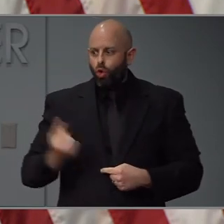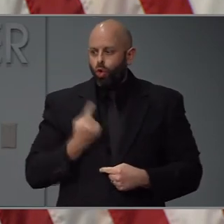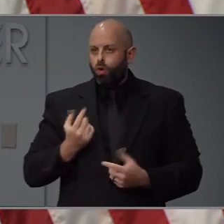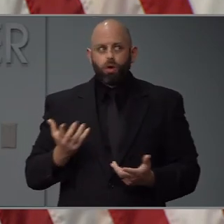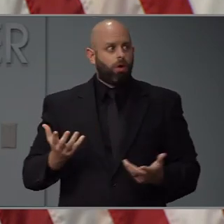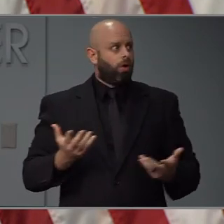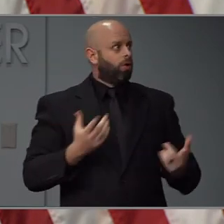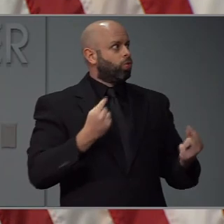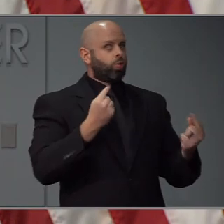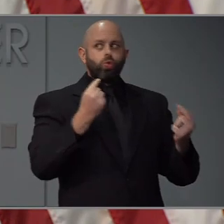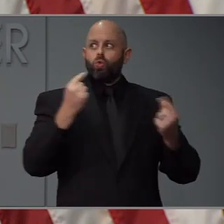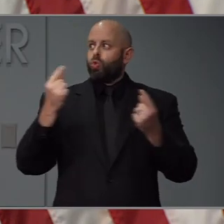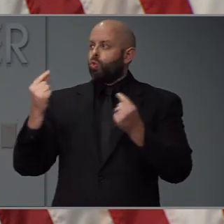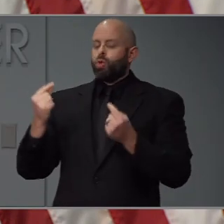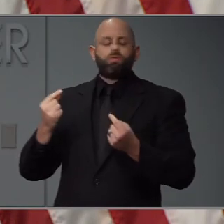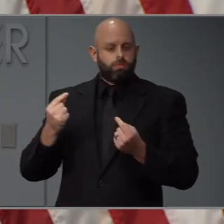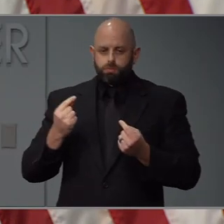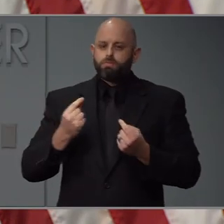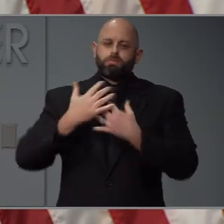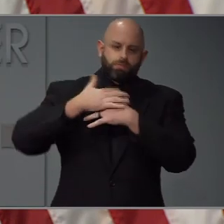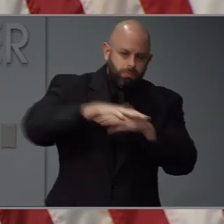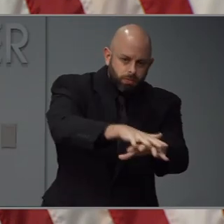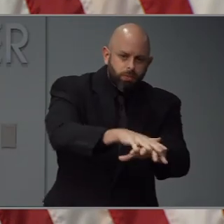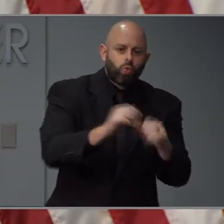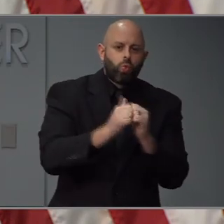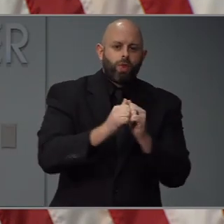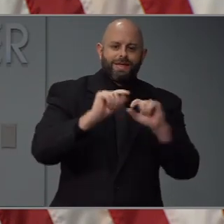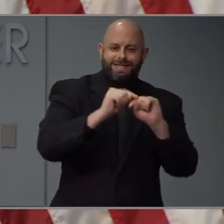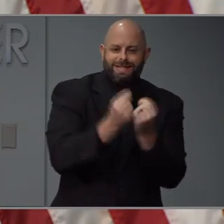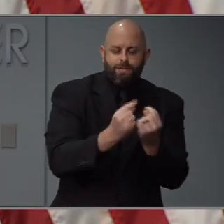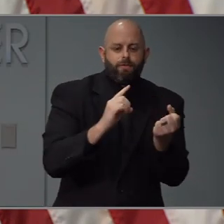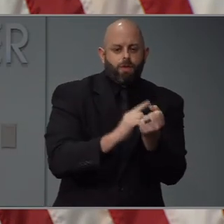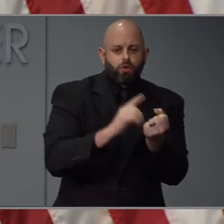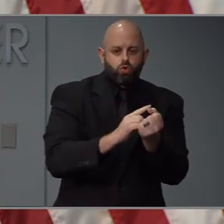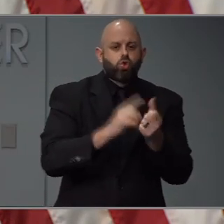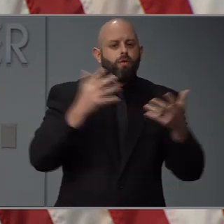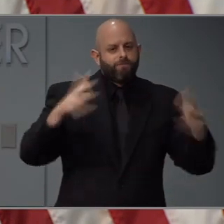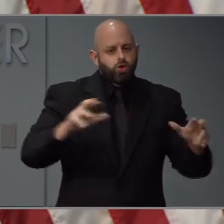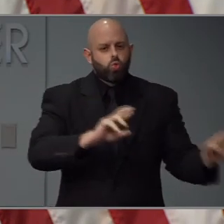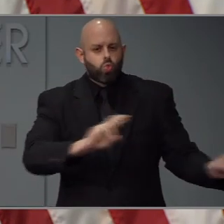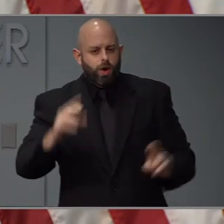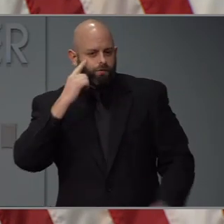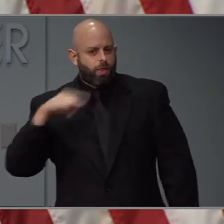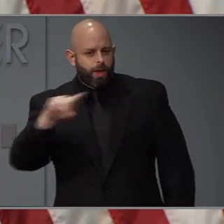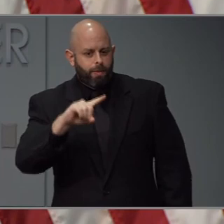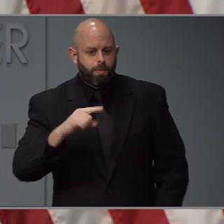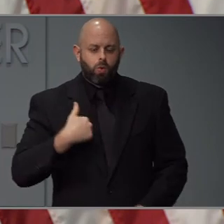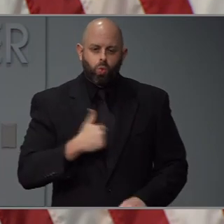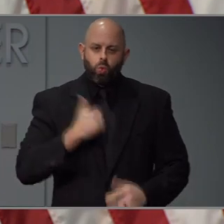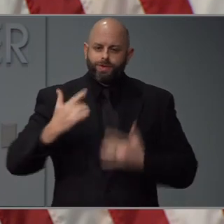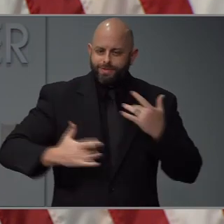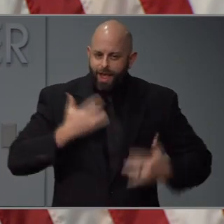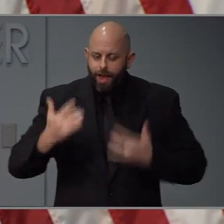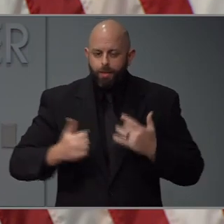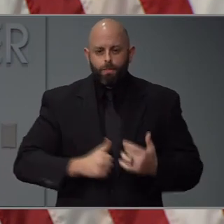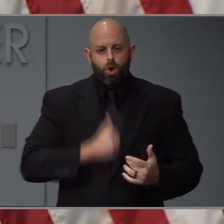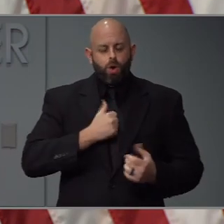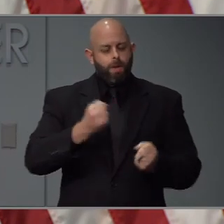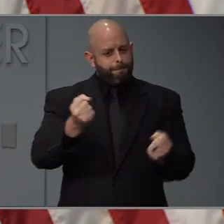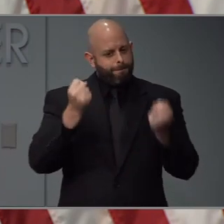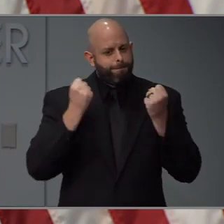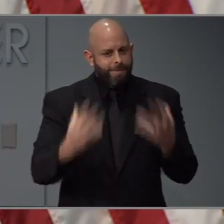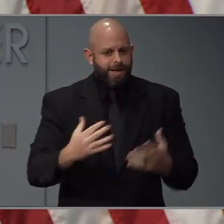there, and they would be integrated into a team. So we're very excited and proud that we have so many volunteers, and I think that